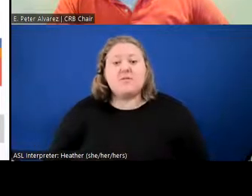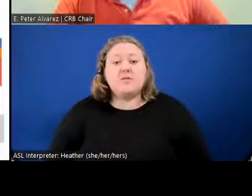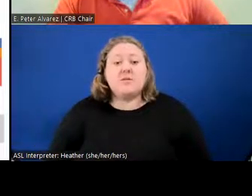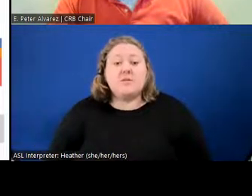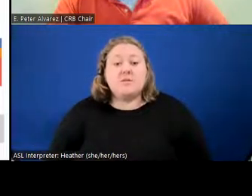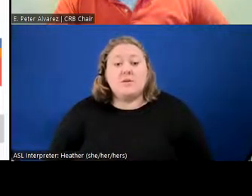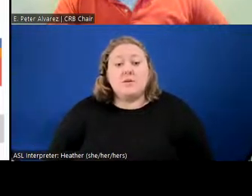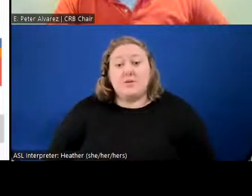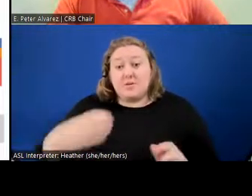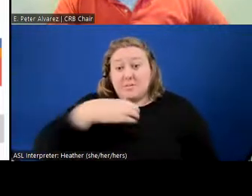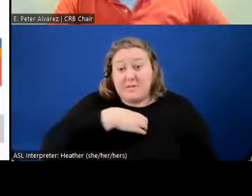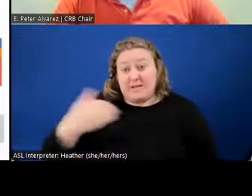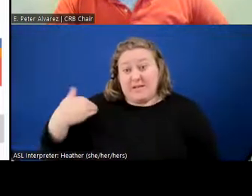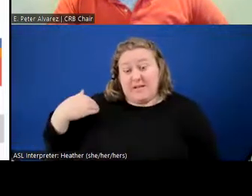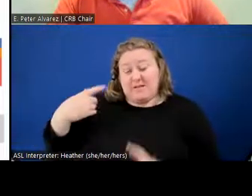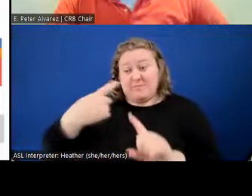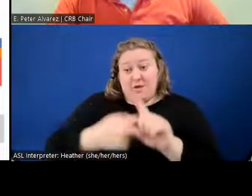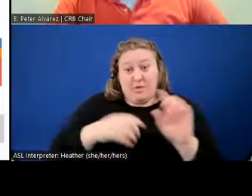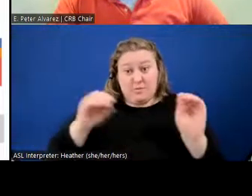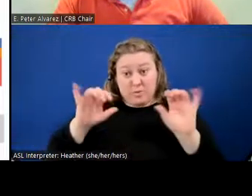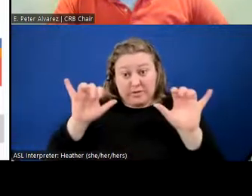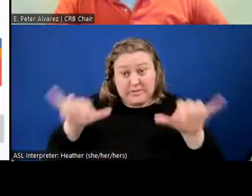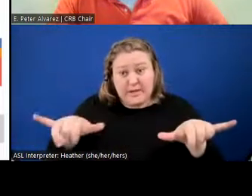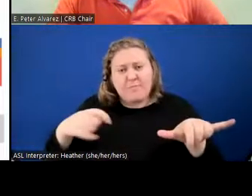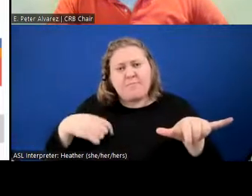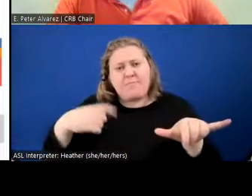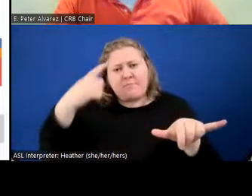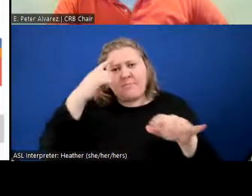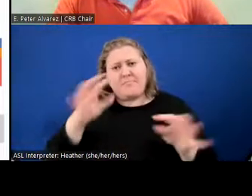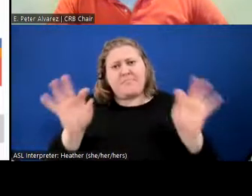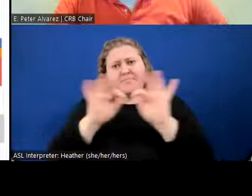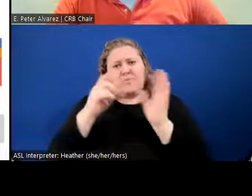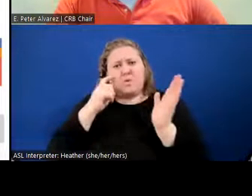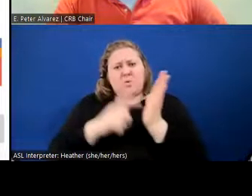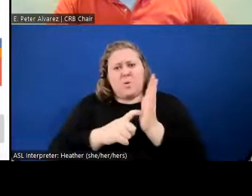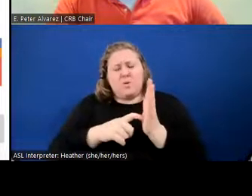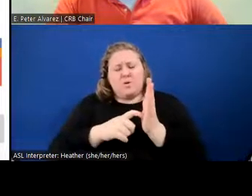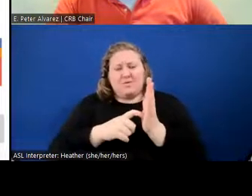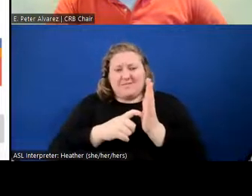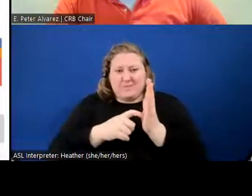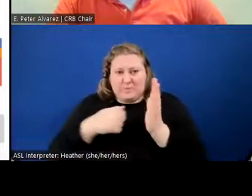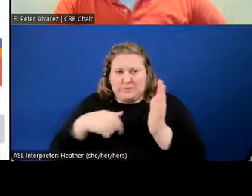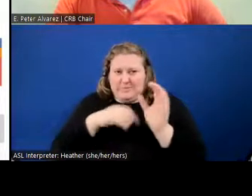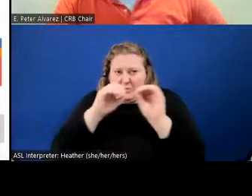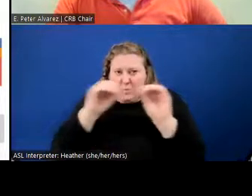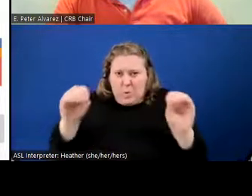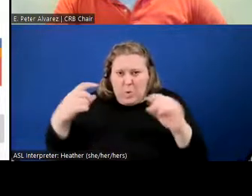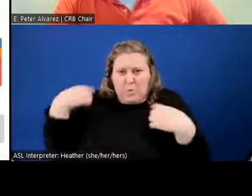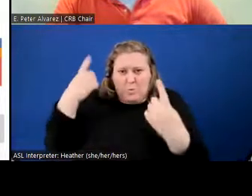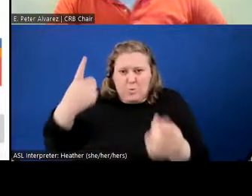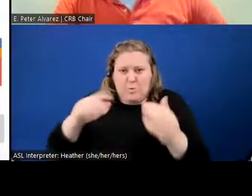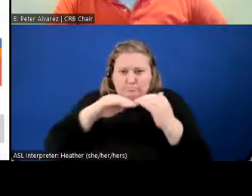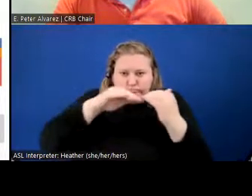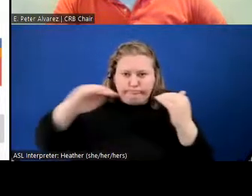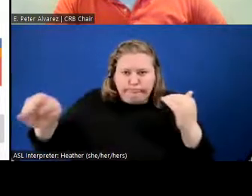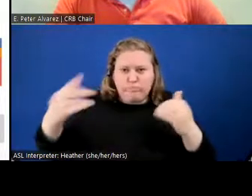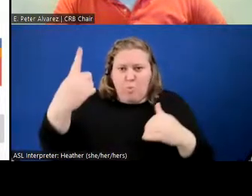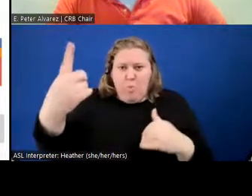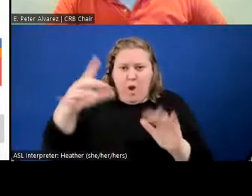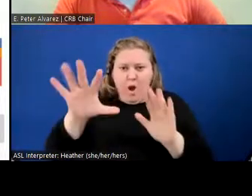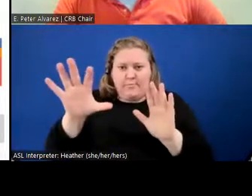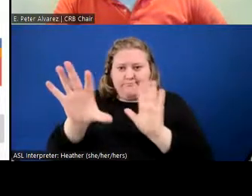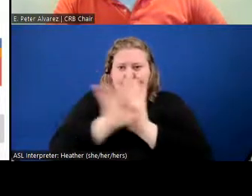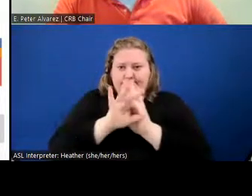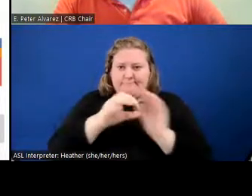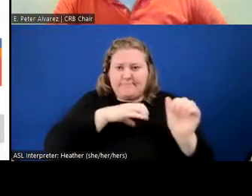last month were actually sustained, but I think it's also important to understand we have not had a permanent commissioner. There is not – there is not